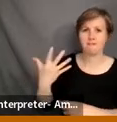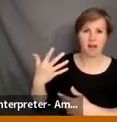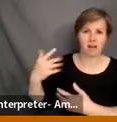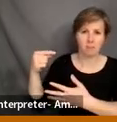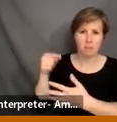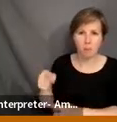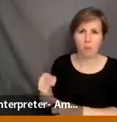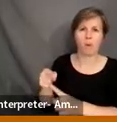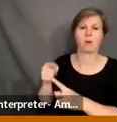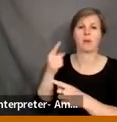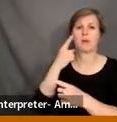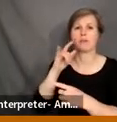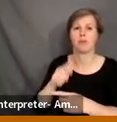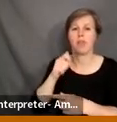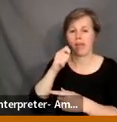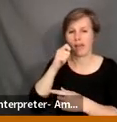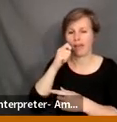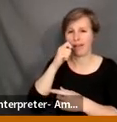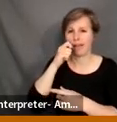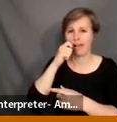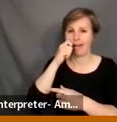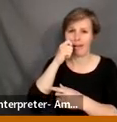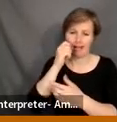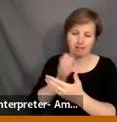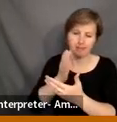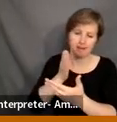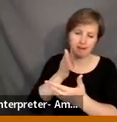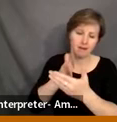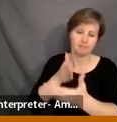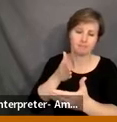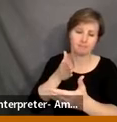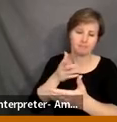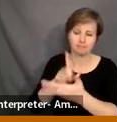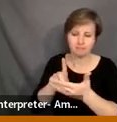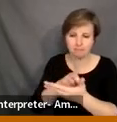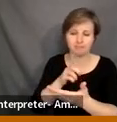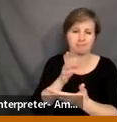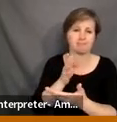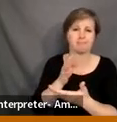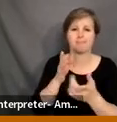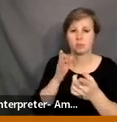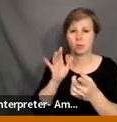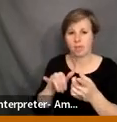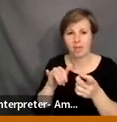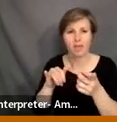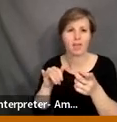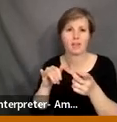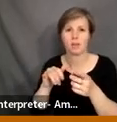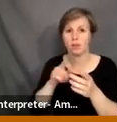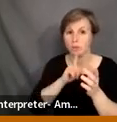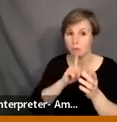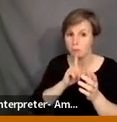for being an anti-racist educator, which you could easily look up. But vigilant self-awareness, teaching true history,